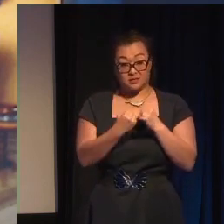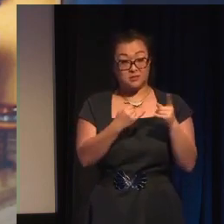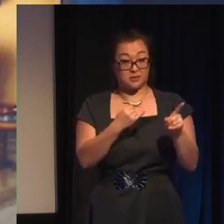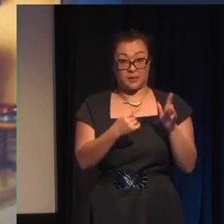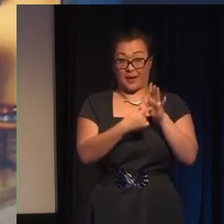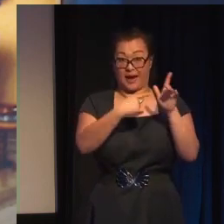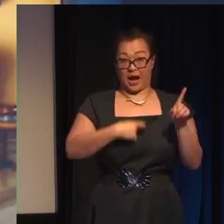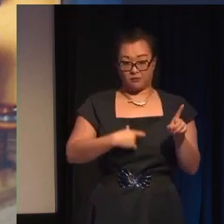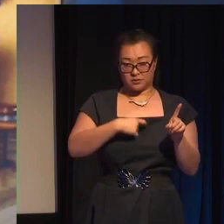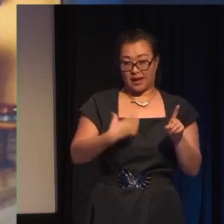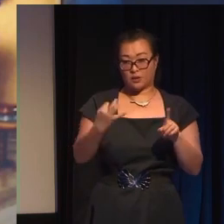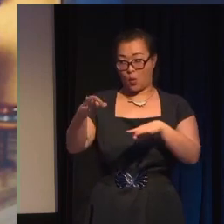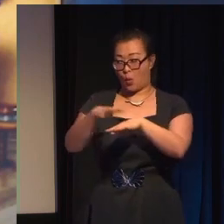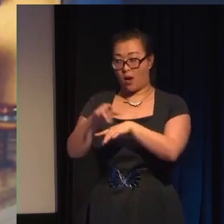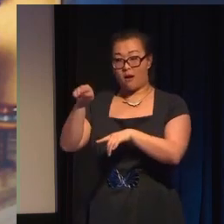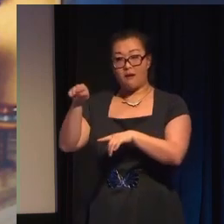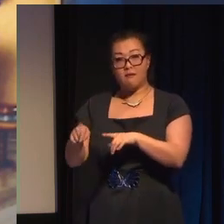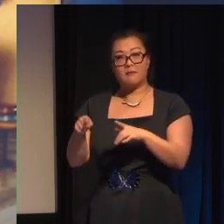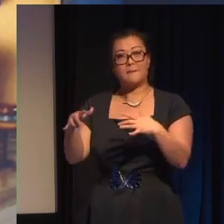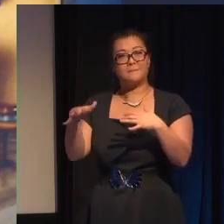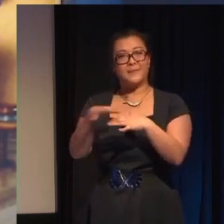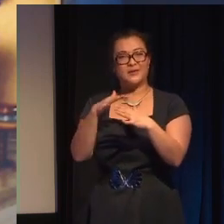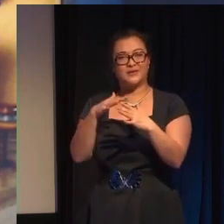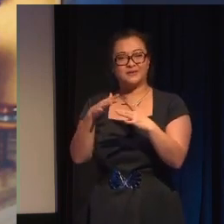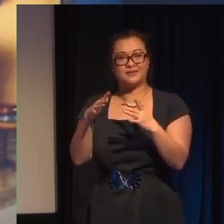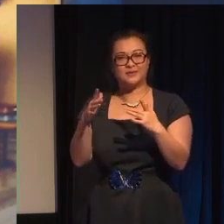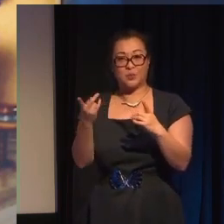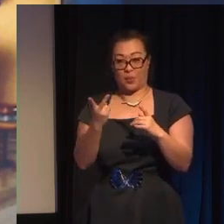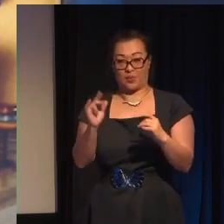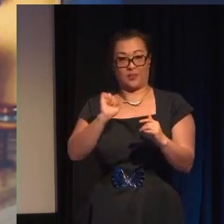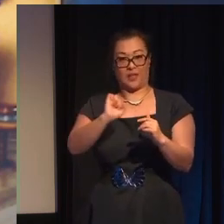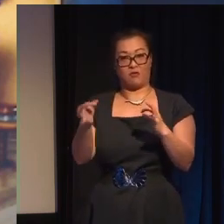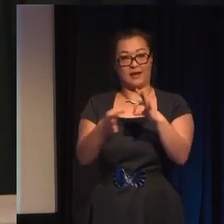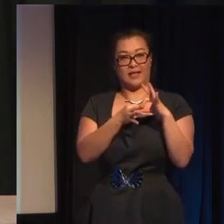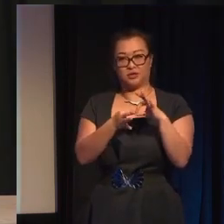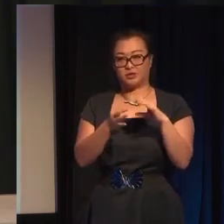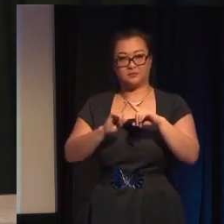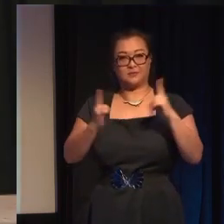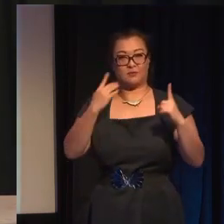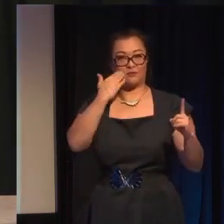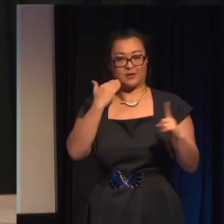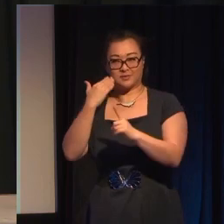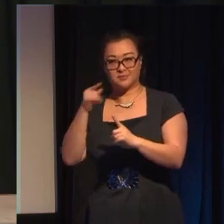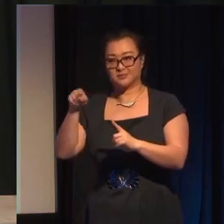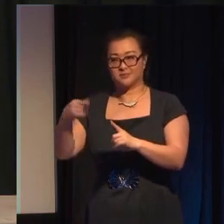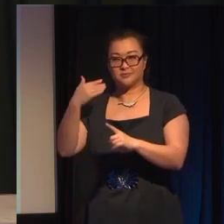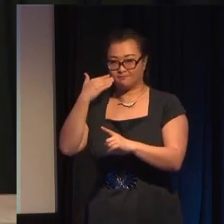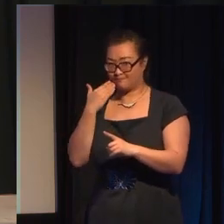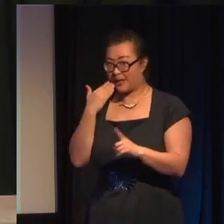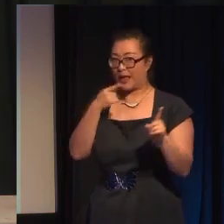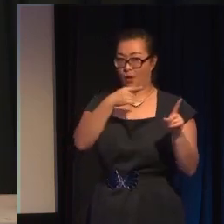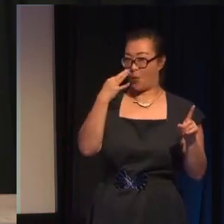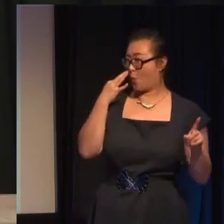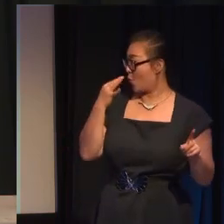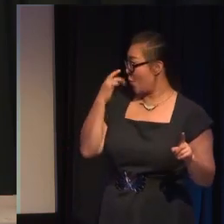black hairdresser who is a former lounge singer and we see some of the ways that they face discrimination and in the very first